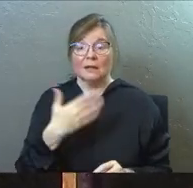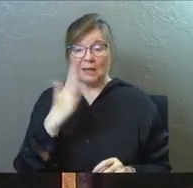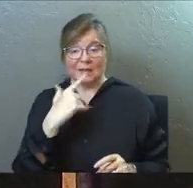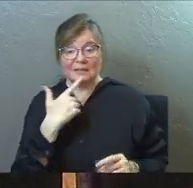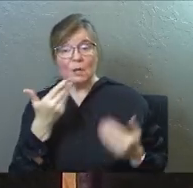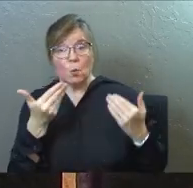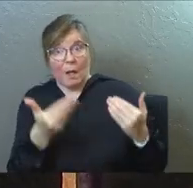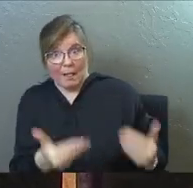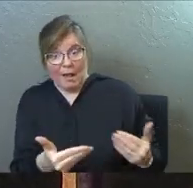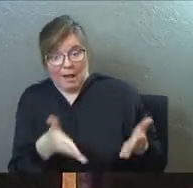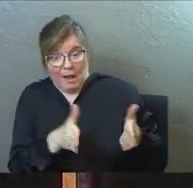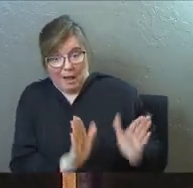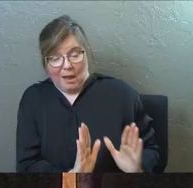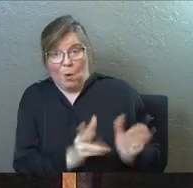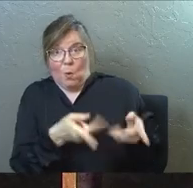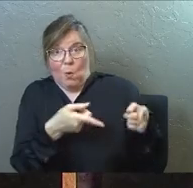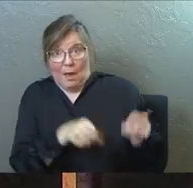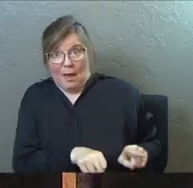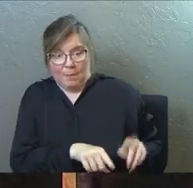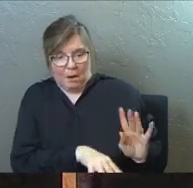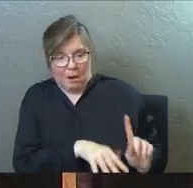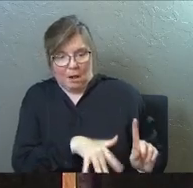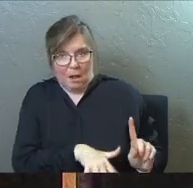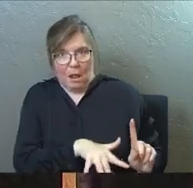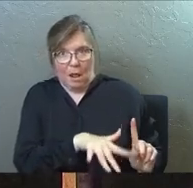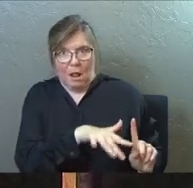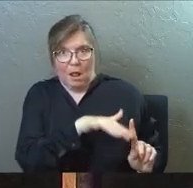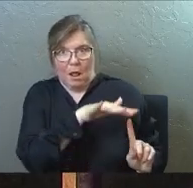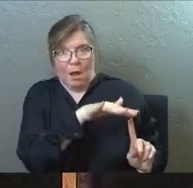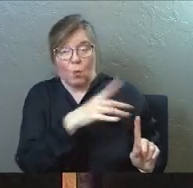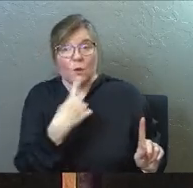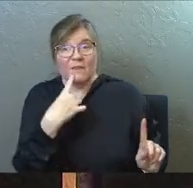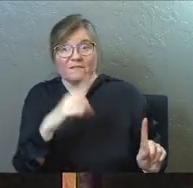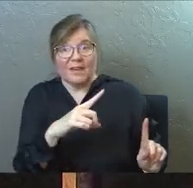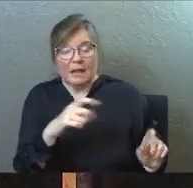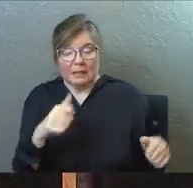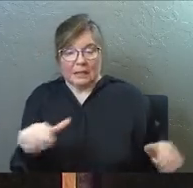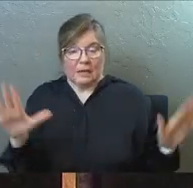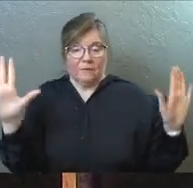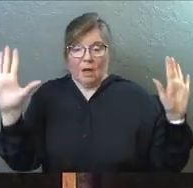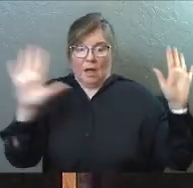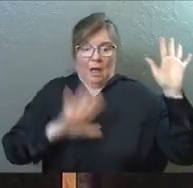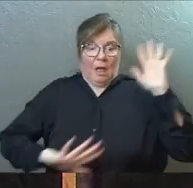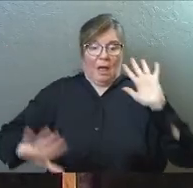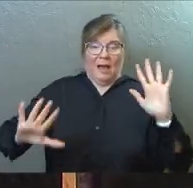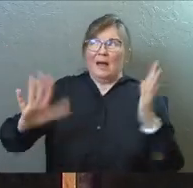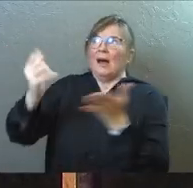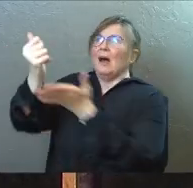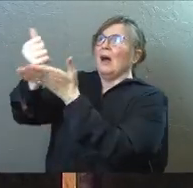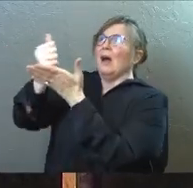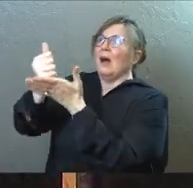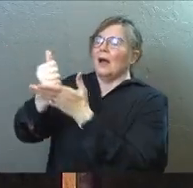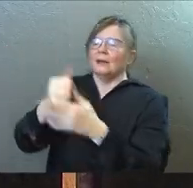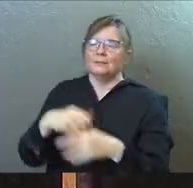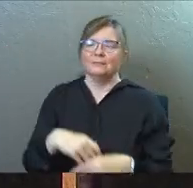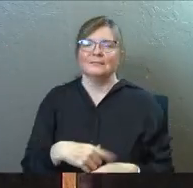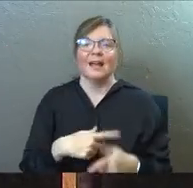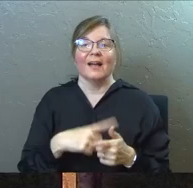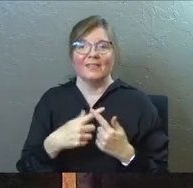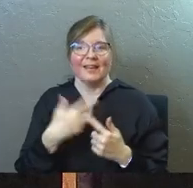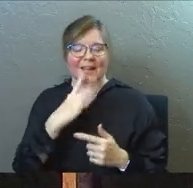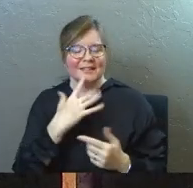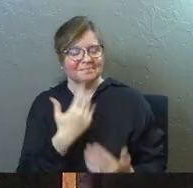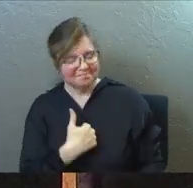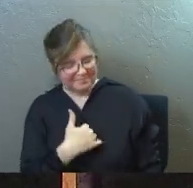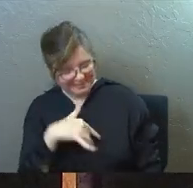of surrender. And that's mission accomplished for God. And when you do that, he's standing by saying, I was waiting for that